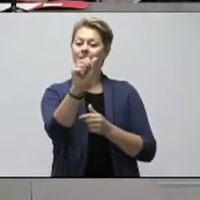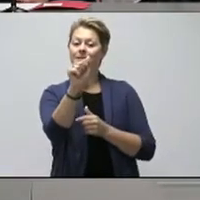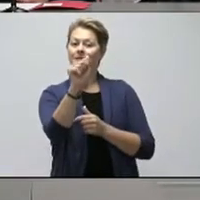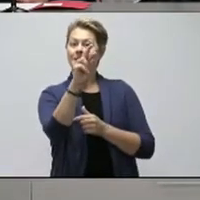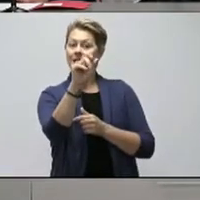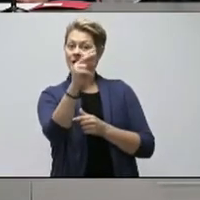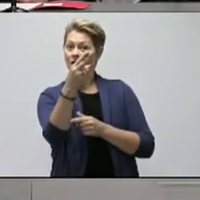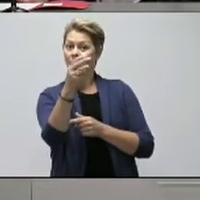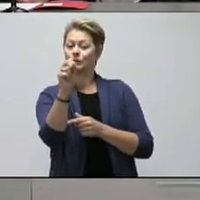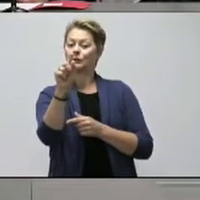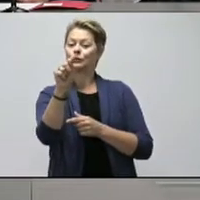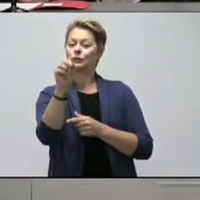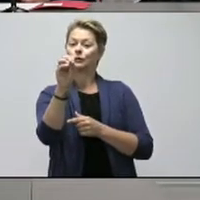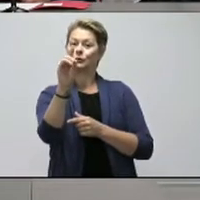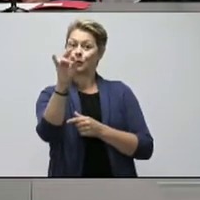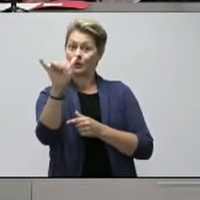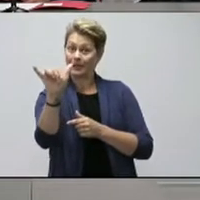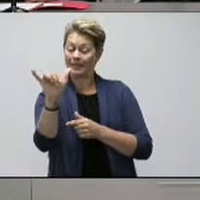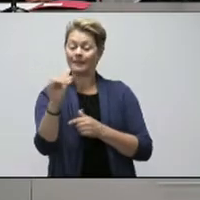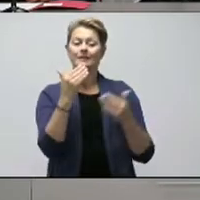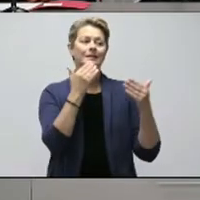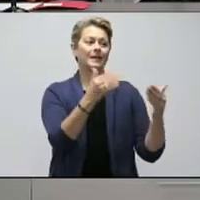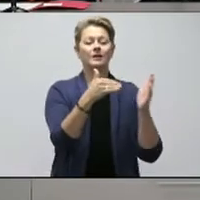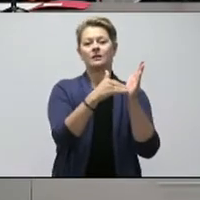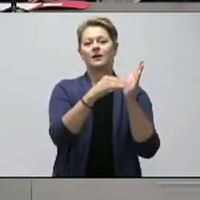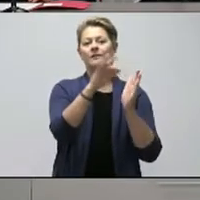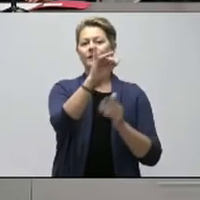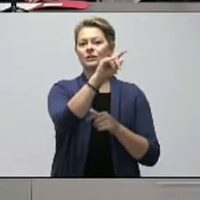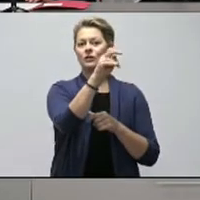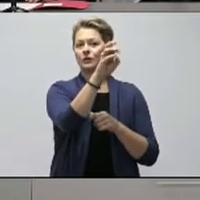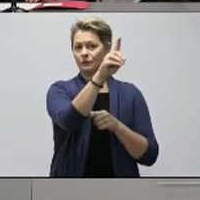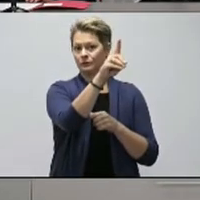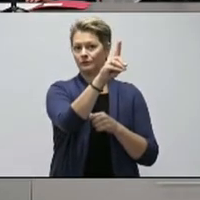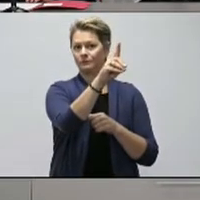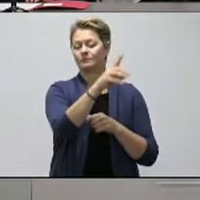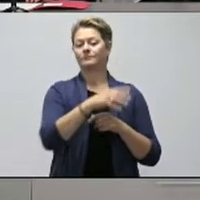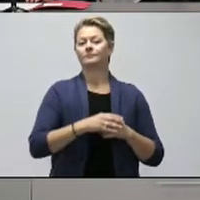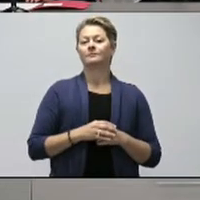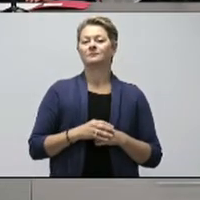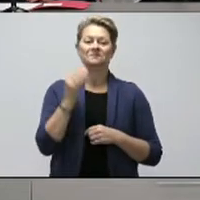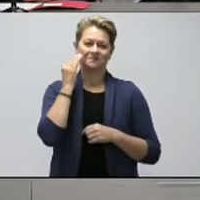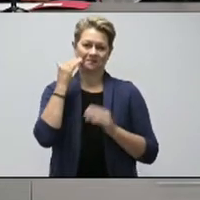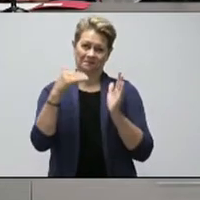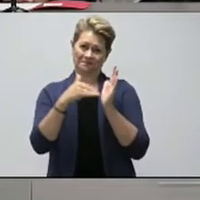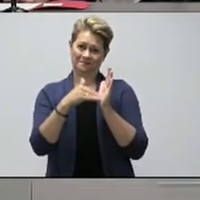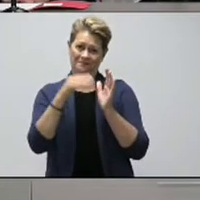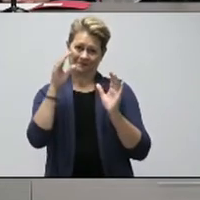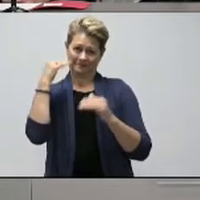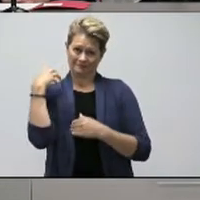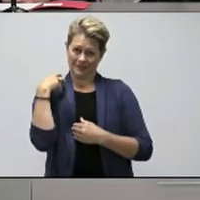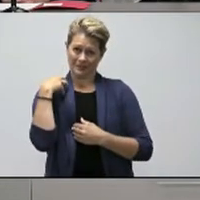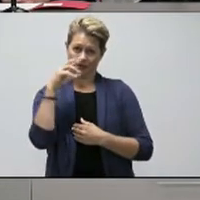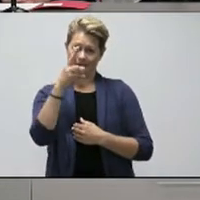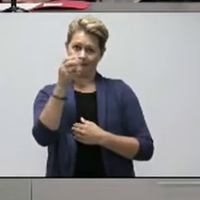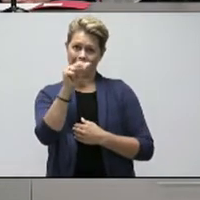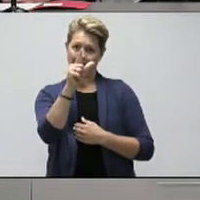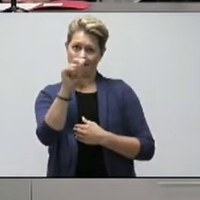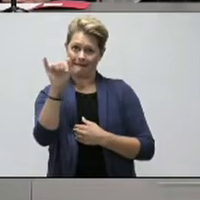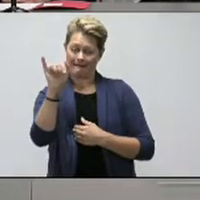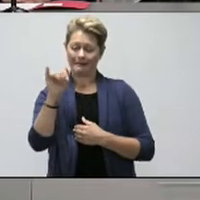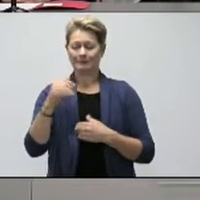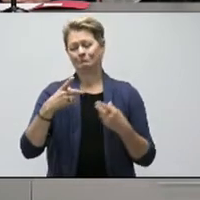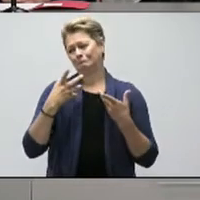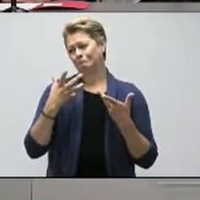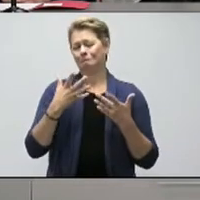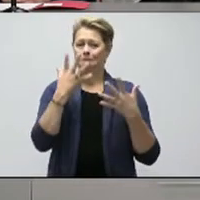Medical Officer of Health Dr. Janice Fitzgerald for being here as well. I know Minister Hagee is very disappointed he can't be here again today, but